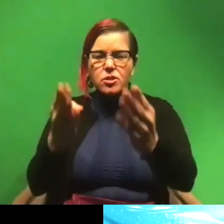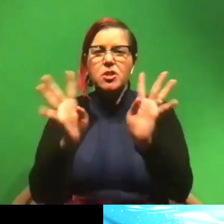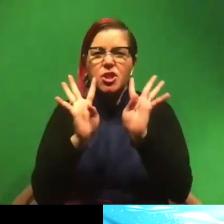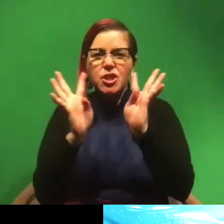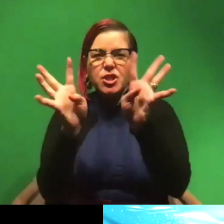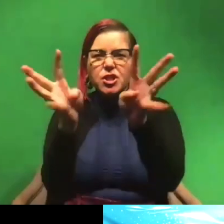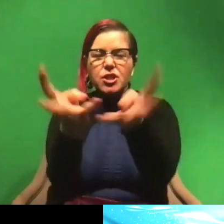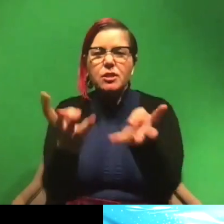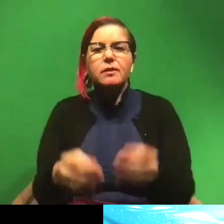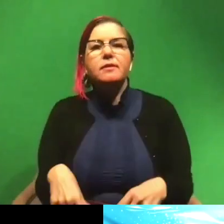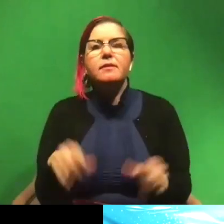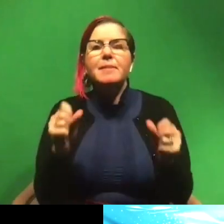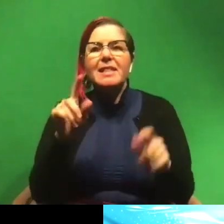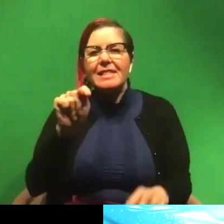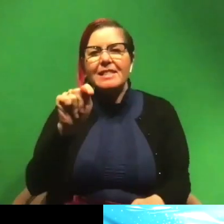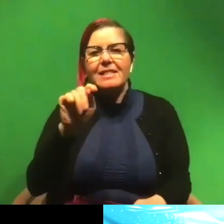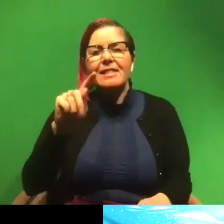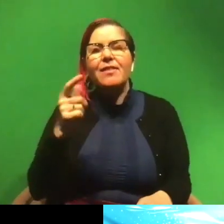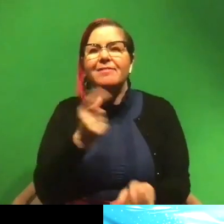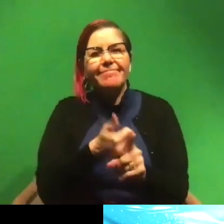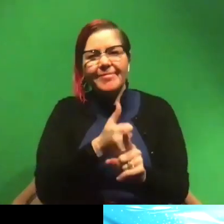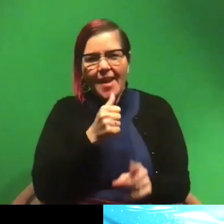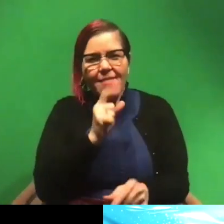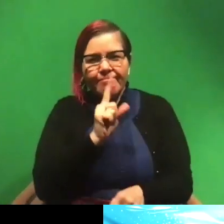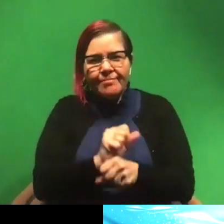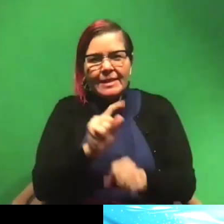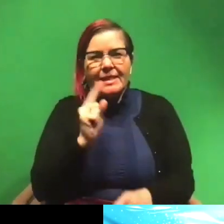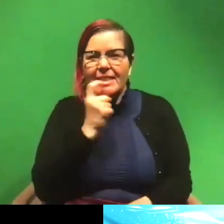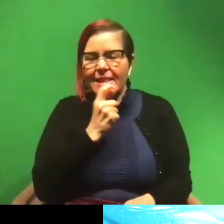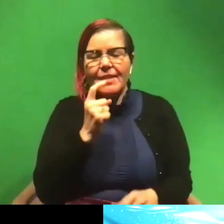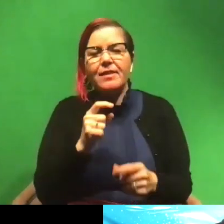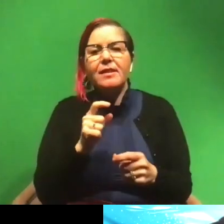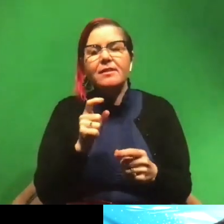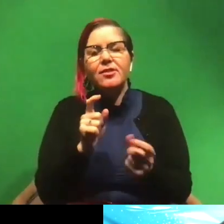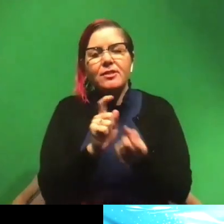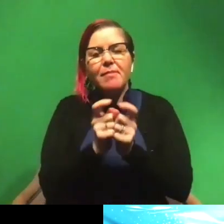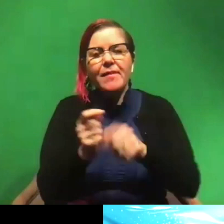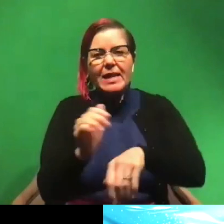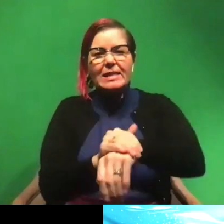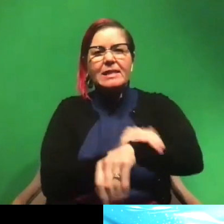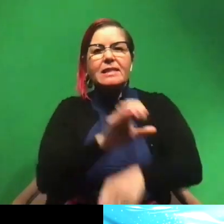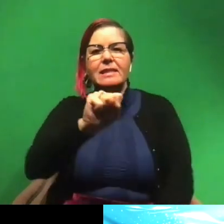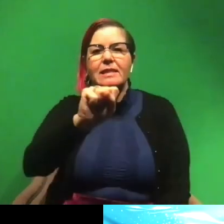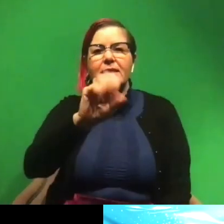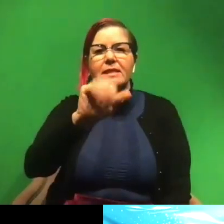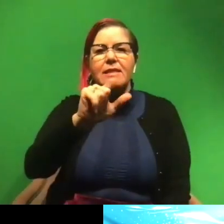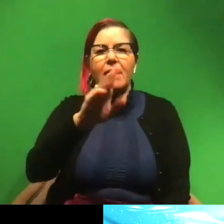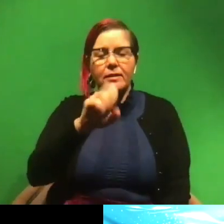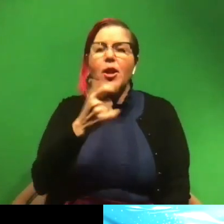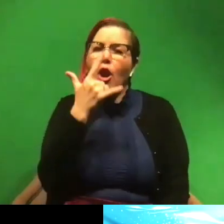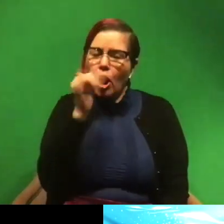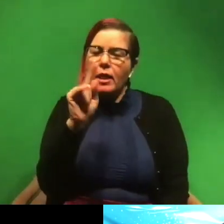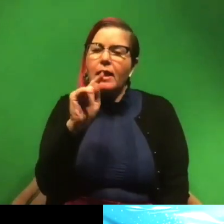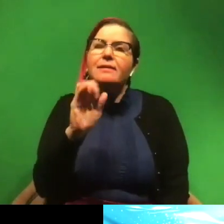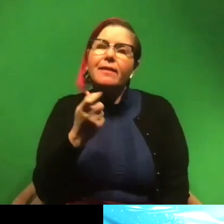of teeth, which aren't really teeth. They're actually modified scales, fun fact. But they look like teeth. We call